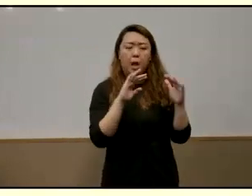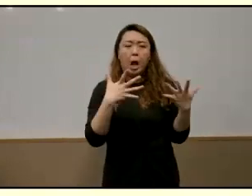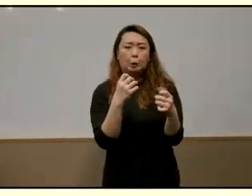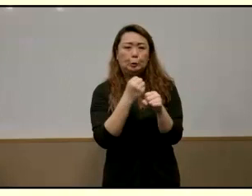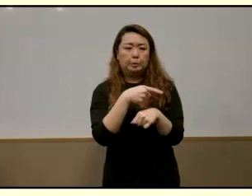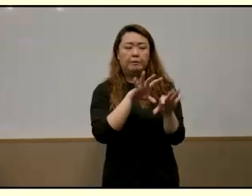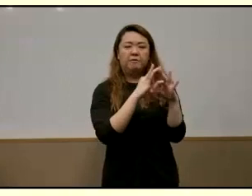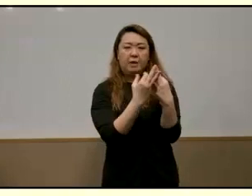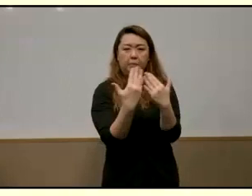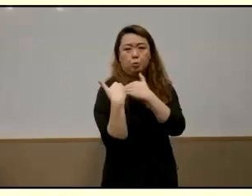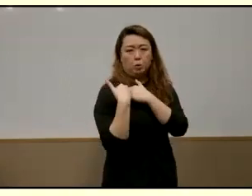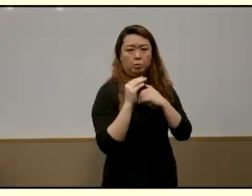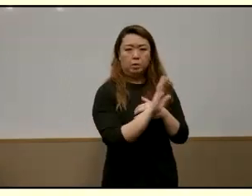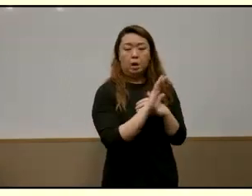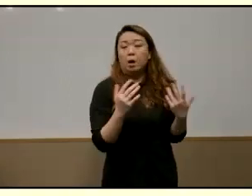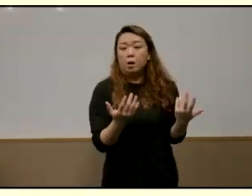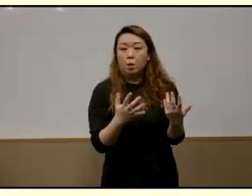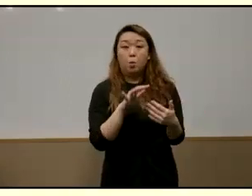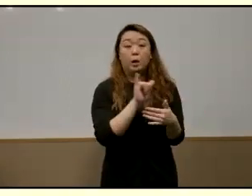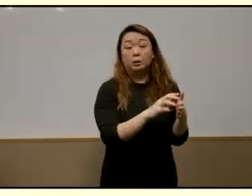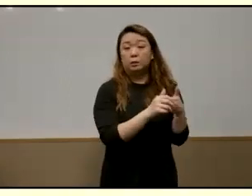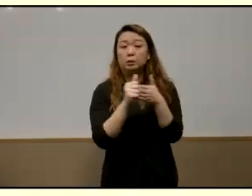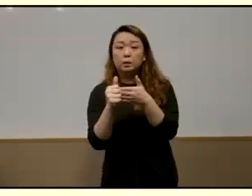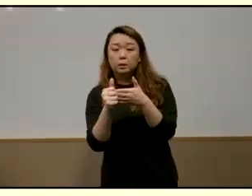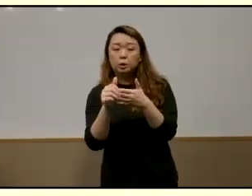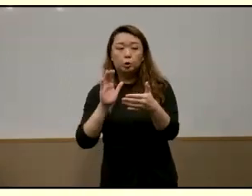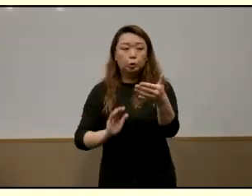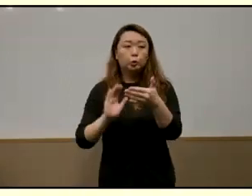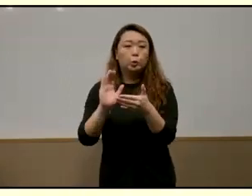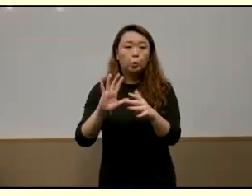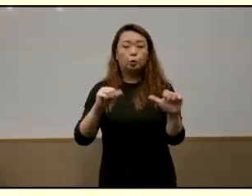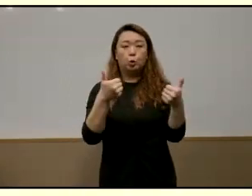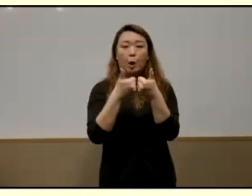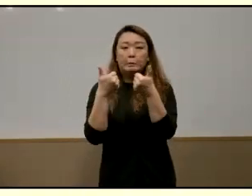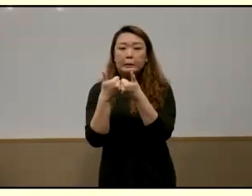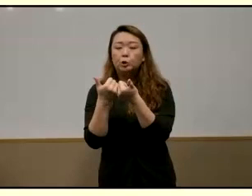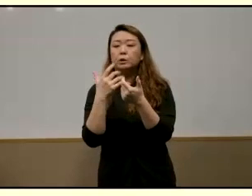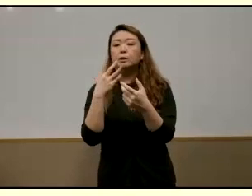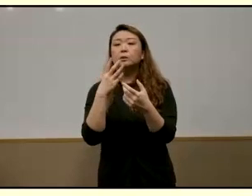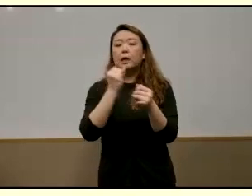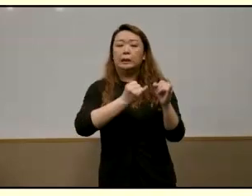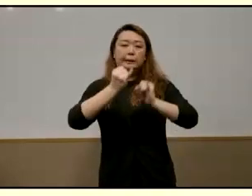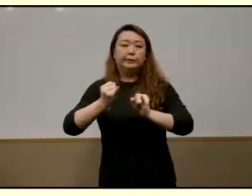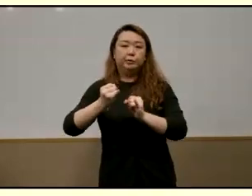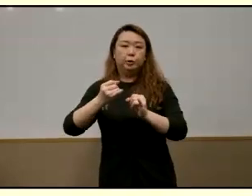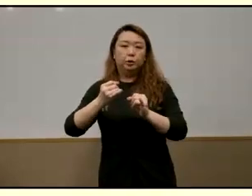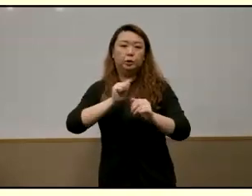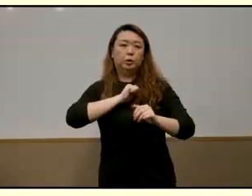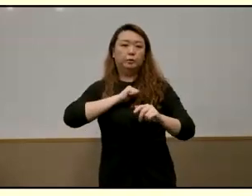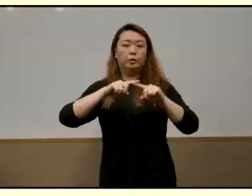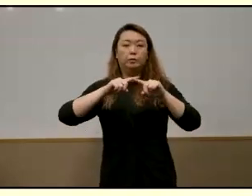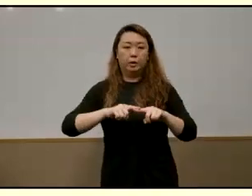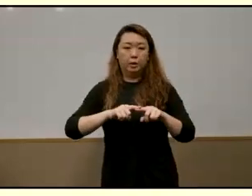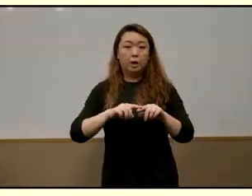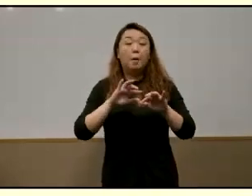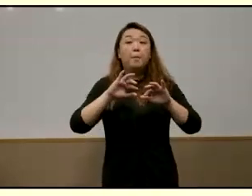responsible and that can lead to approaches that focus on competition and individual and family self-reliance but one might